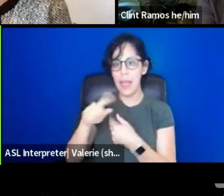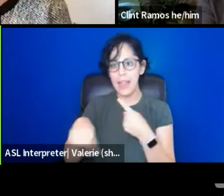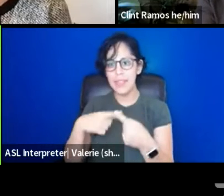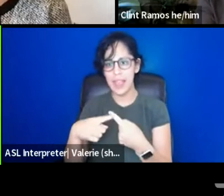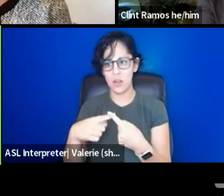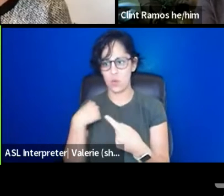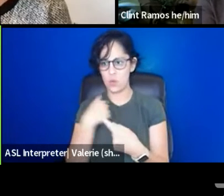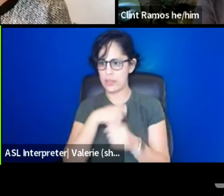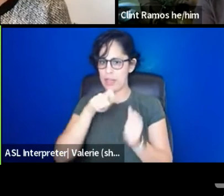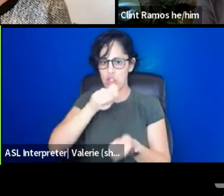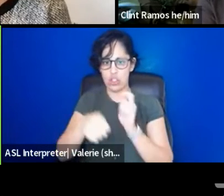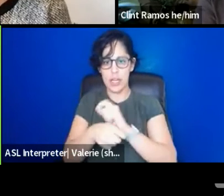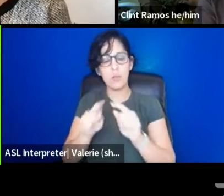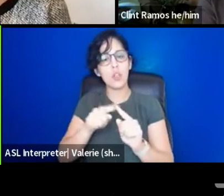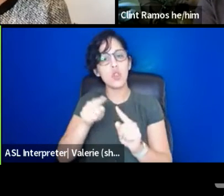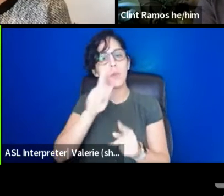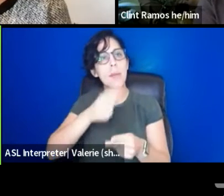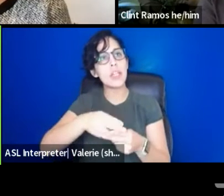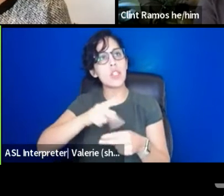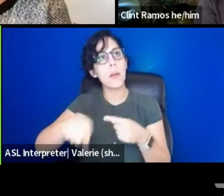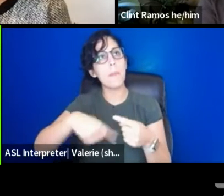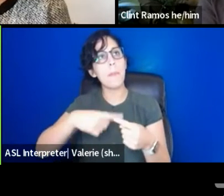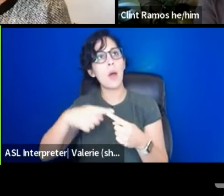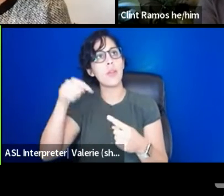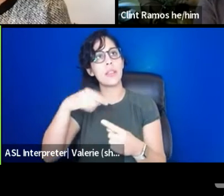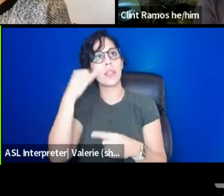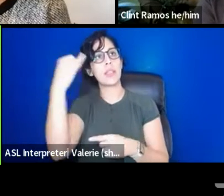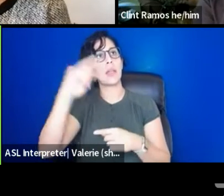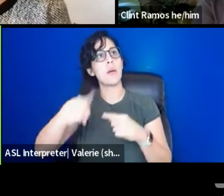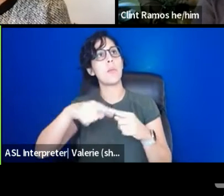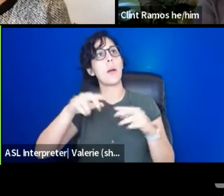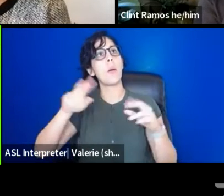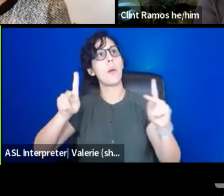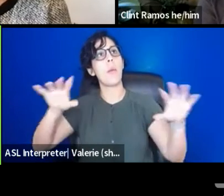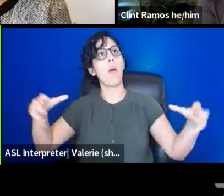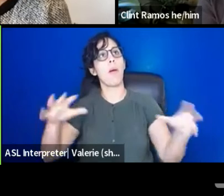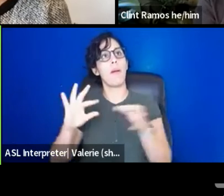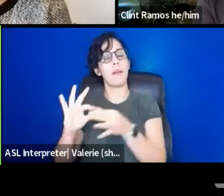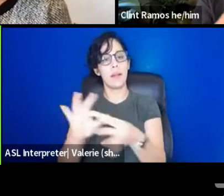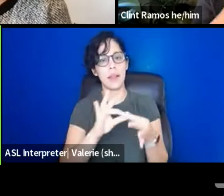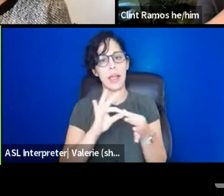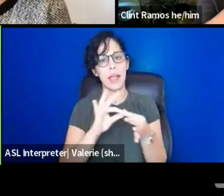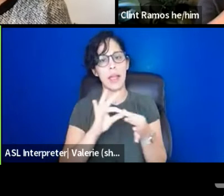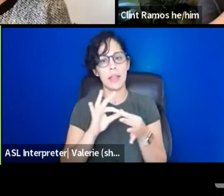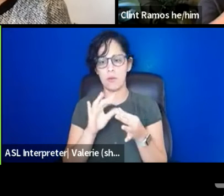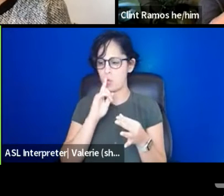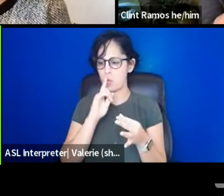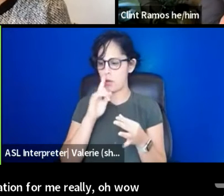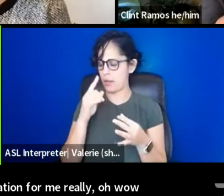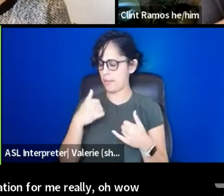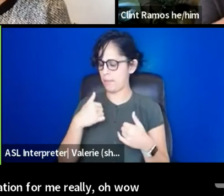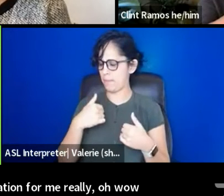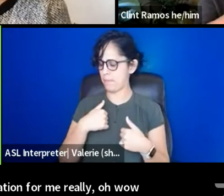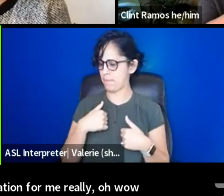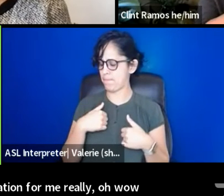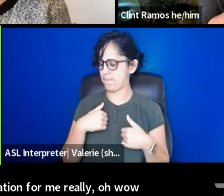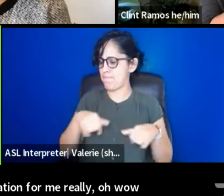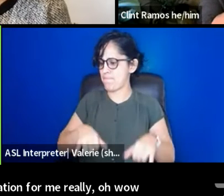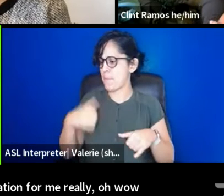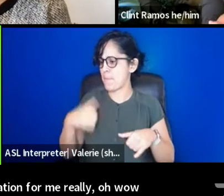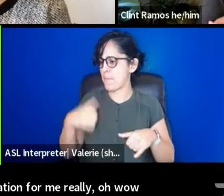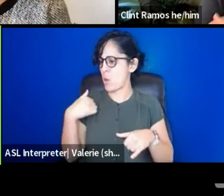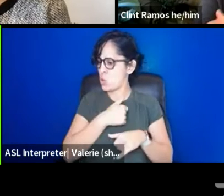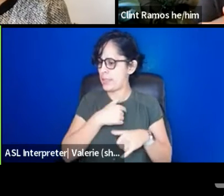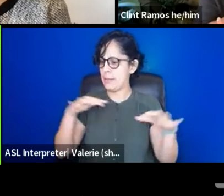at the end with this collective, um, it just really laid the foundation for me to realize, Oh, wow. When we gather together as a group, we are